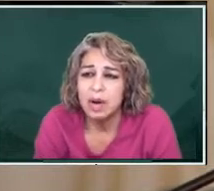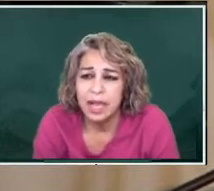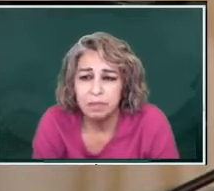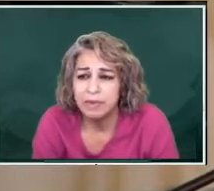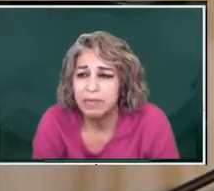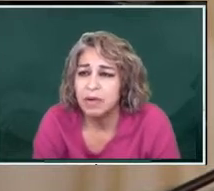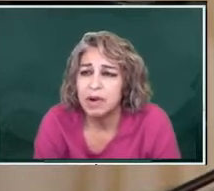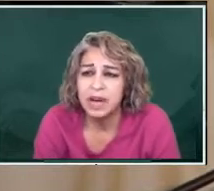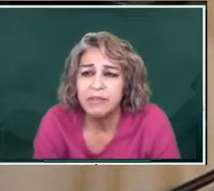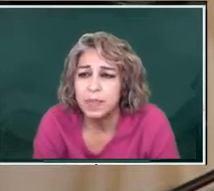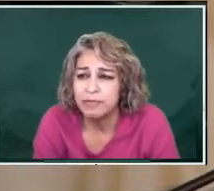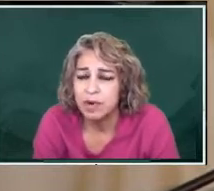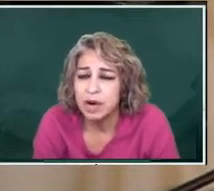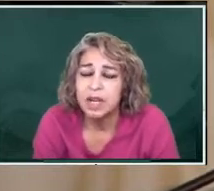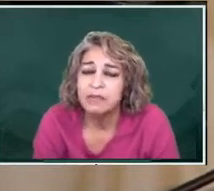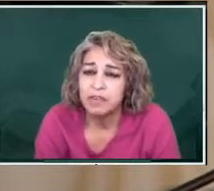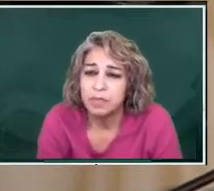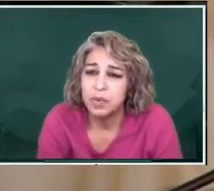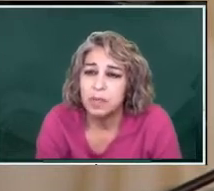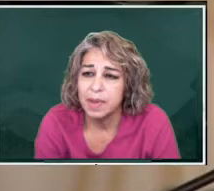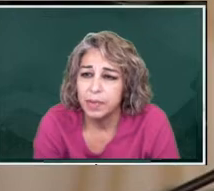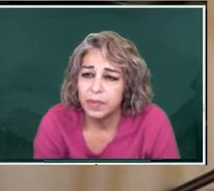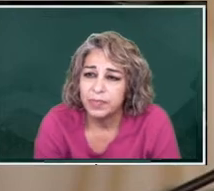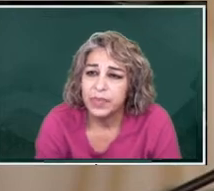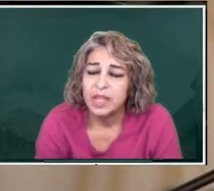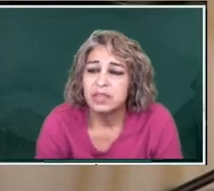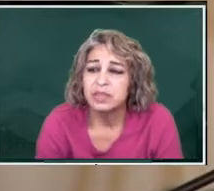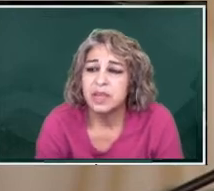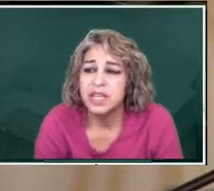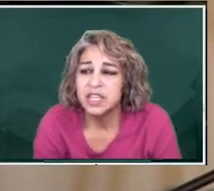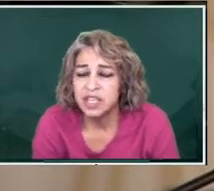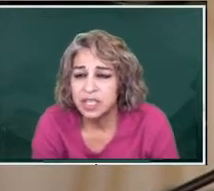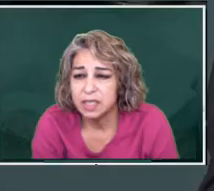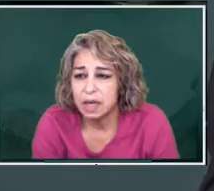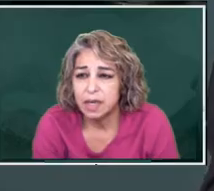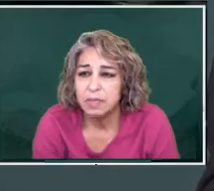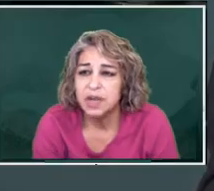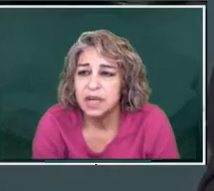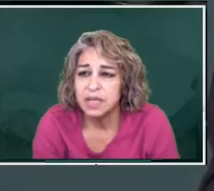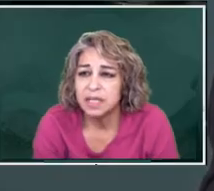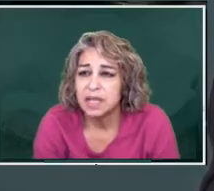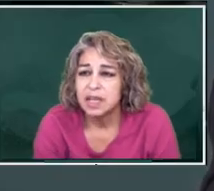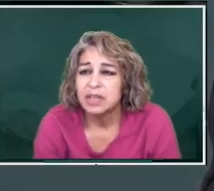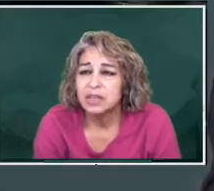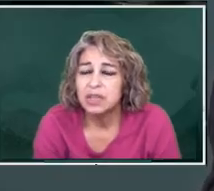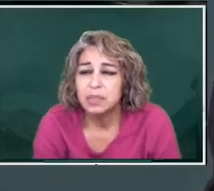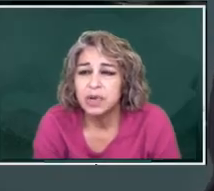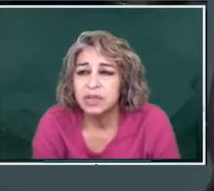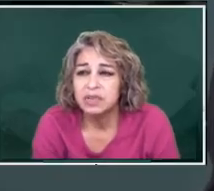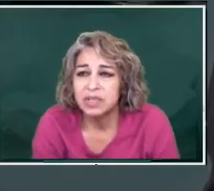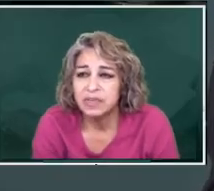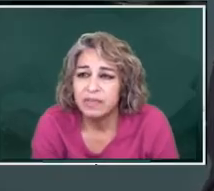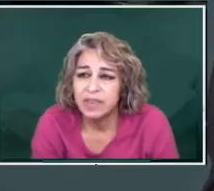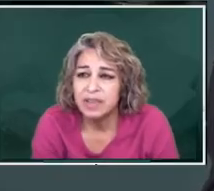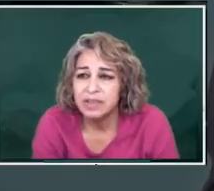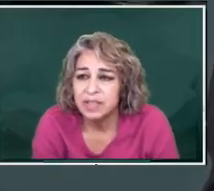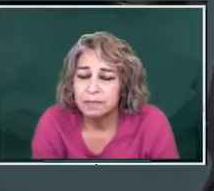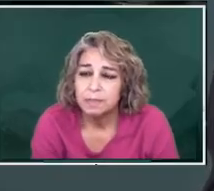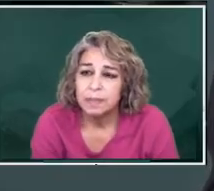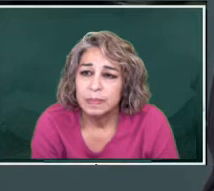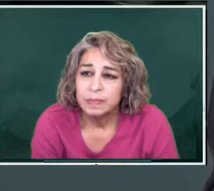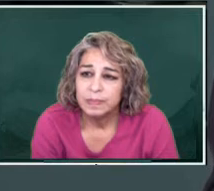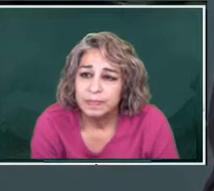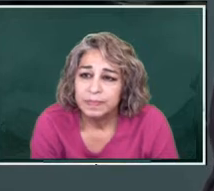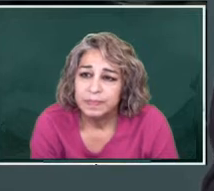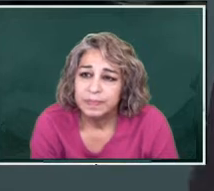more like before never before for the poor people to the indigenous communities to the communities producers of the fields